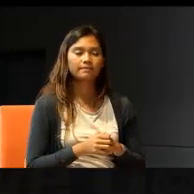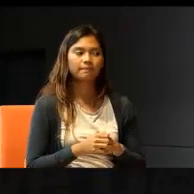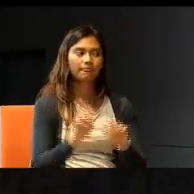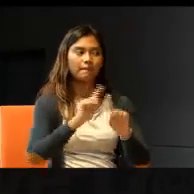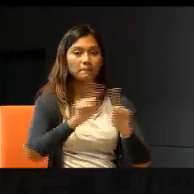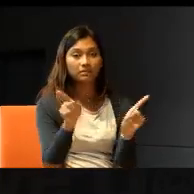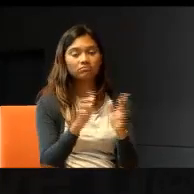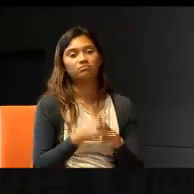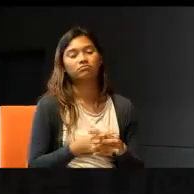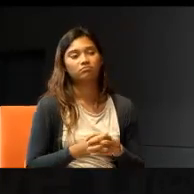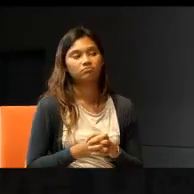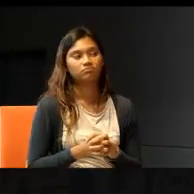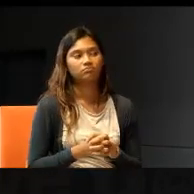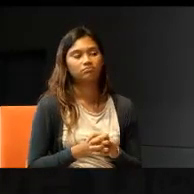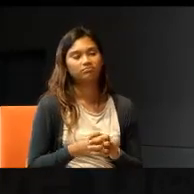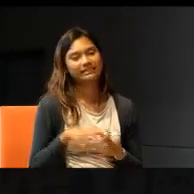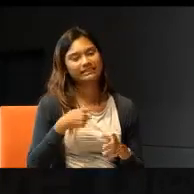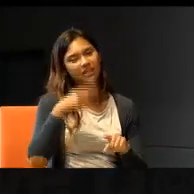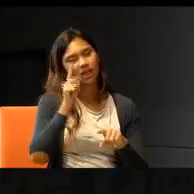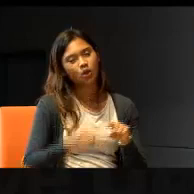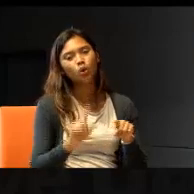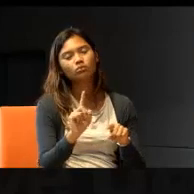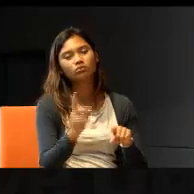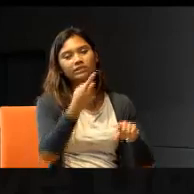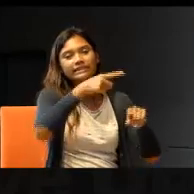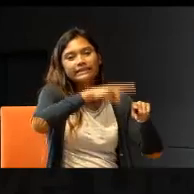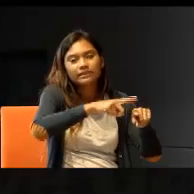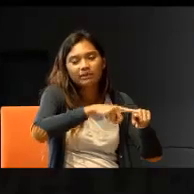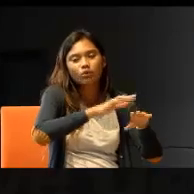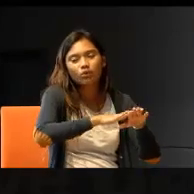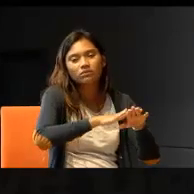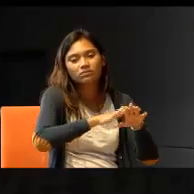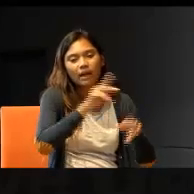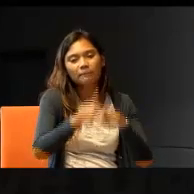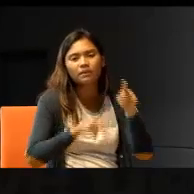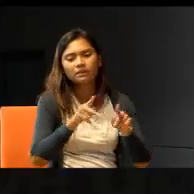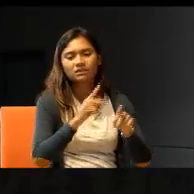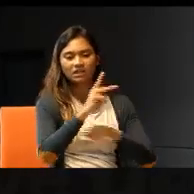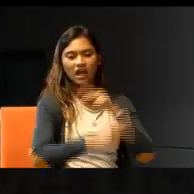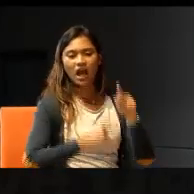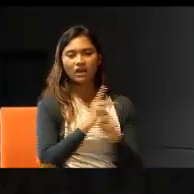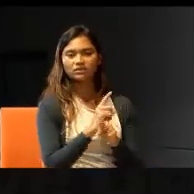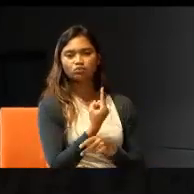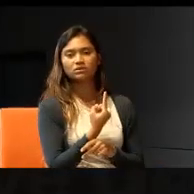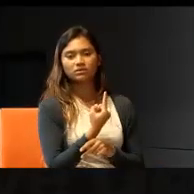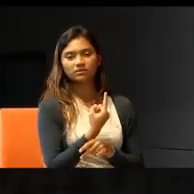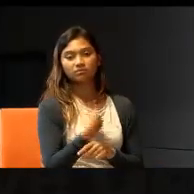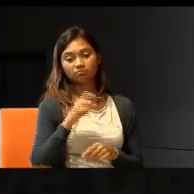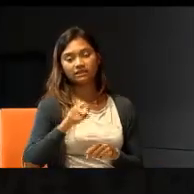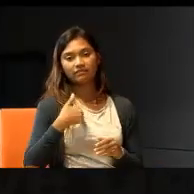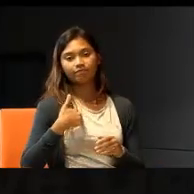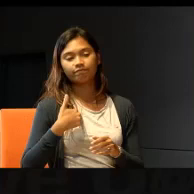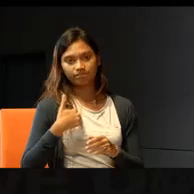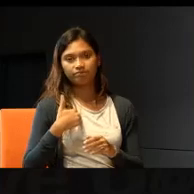we cannot have, we should not depend on, people's kindness, alone. We must have, a systematic